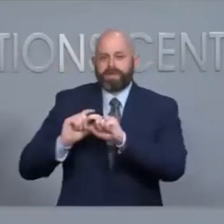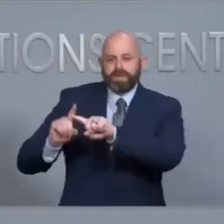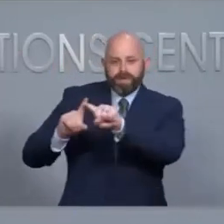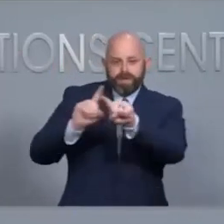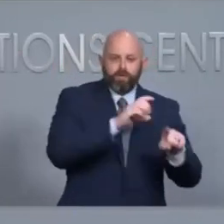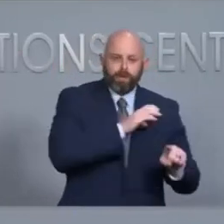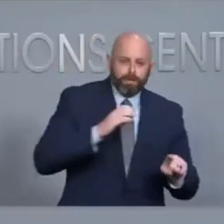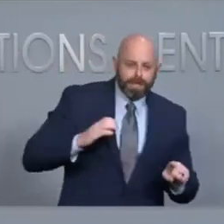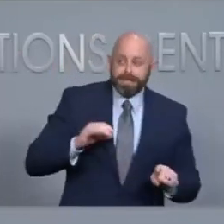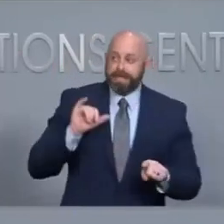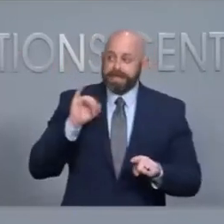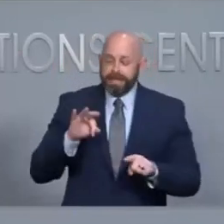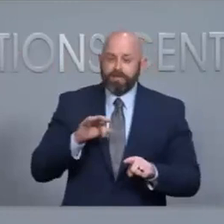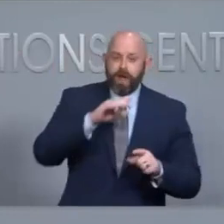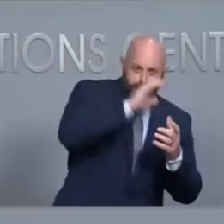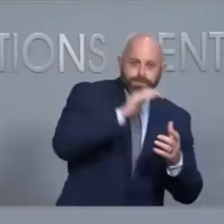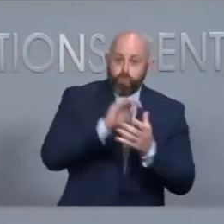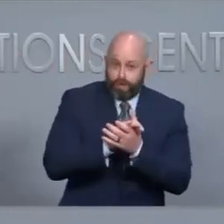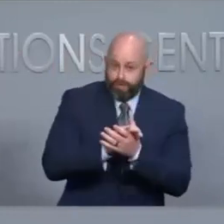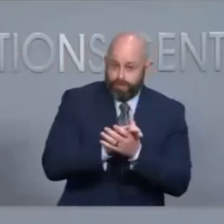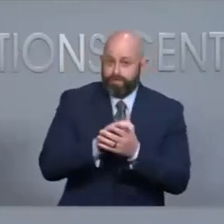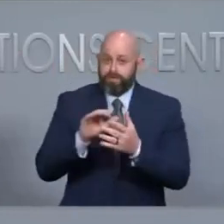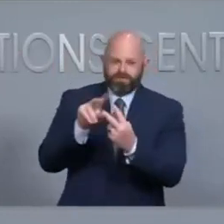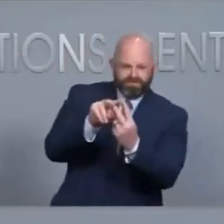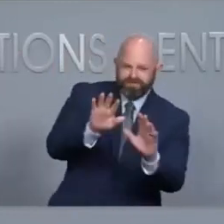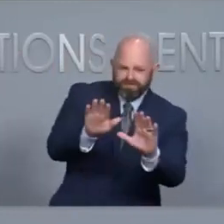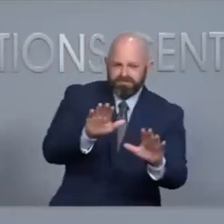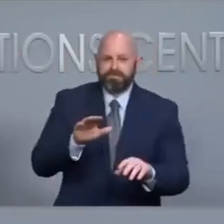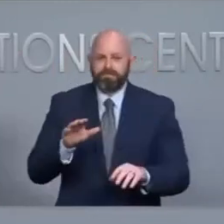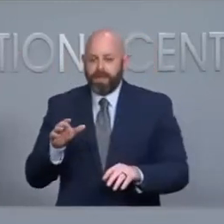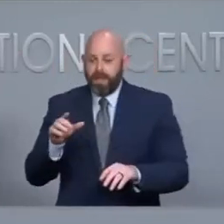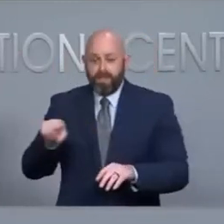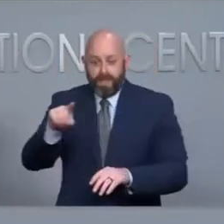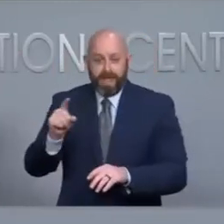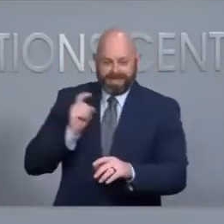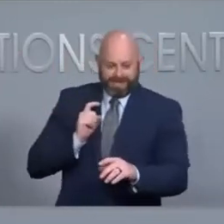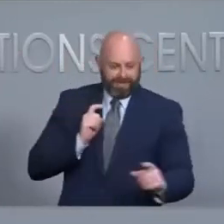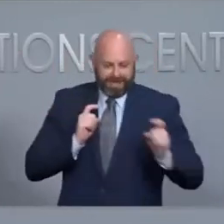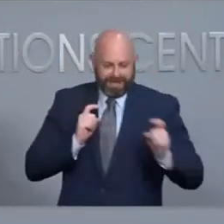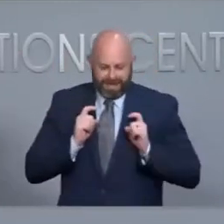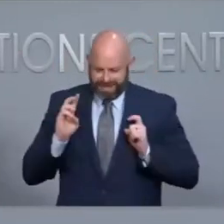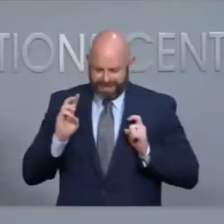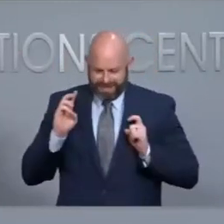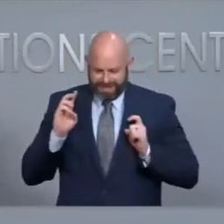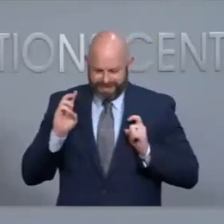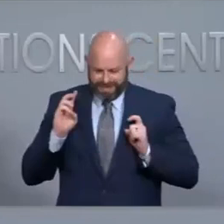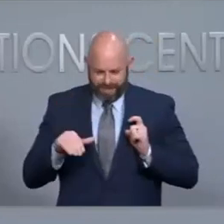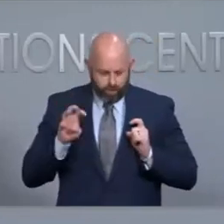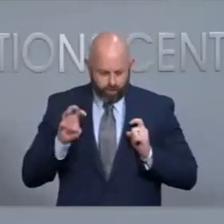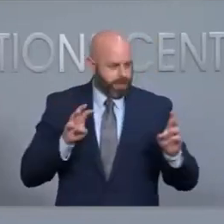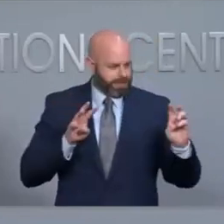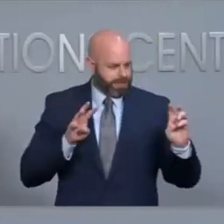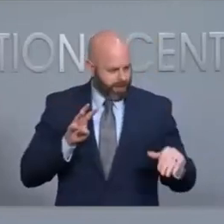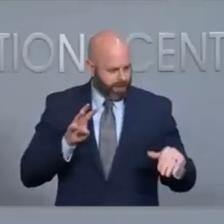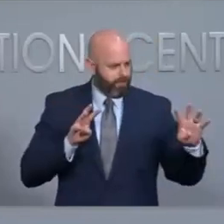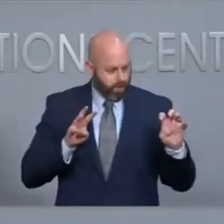when it's couples and but it is still individual contributions and so we work through that as well with those